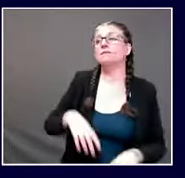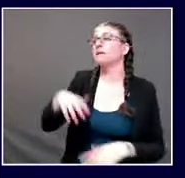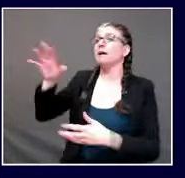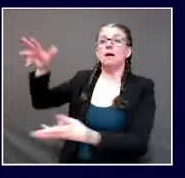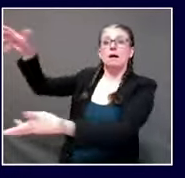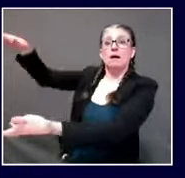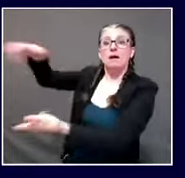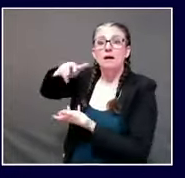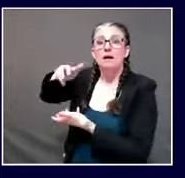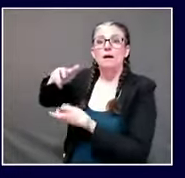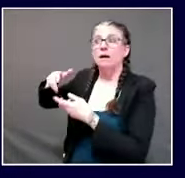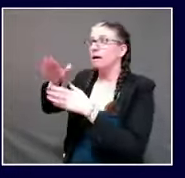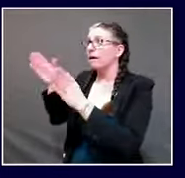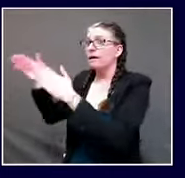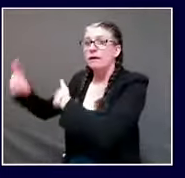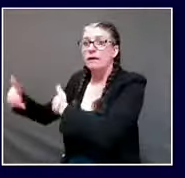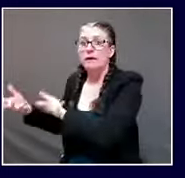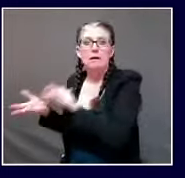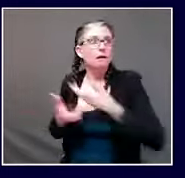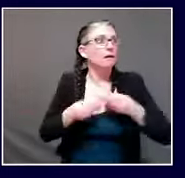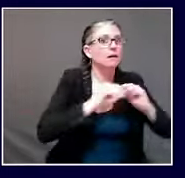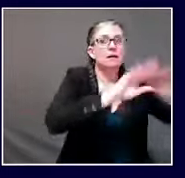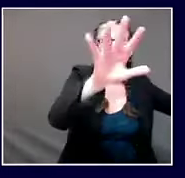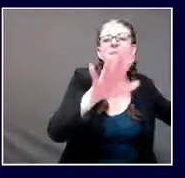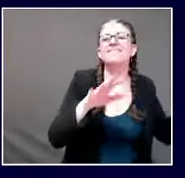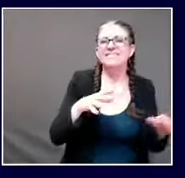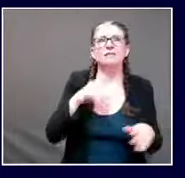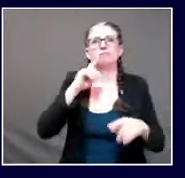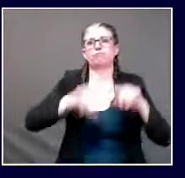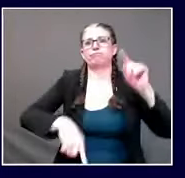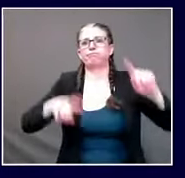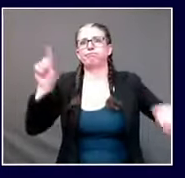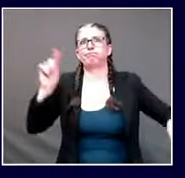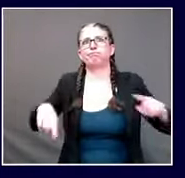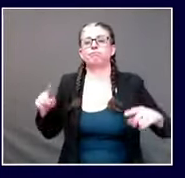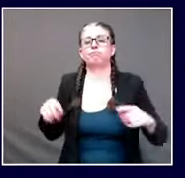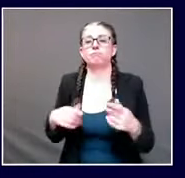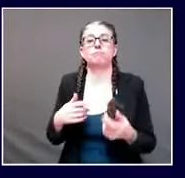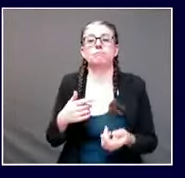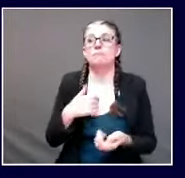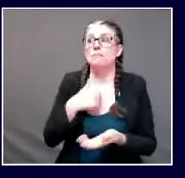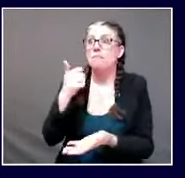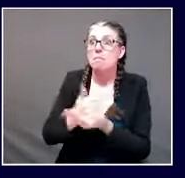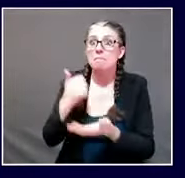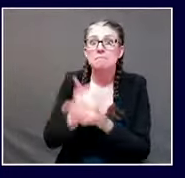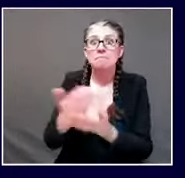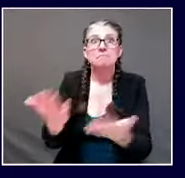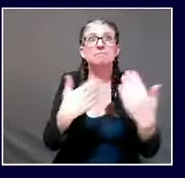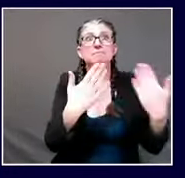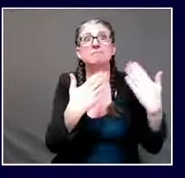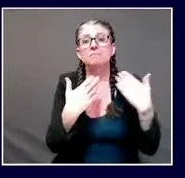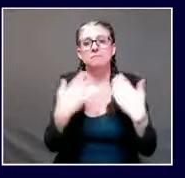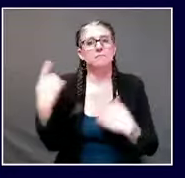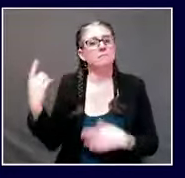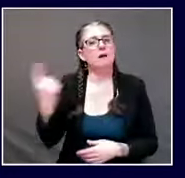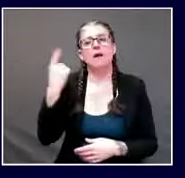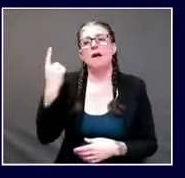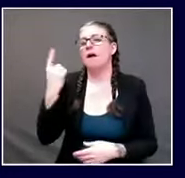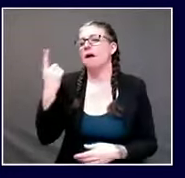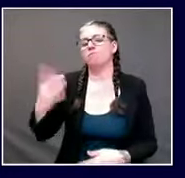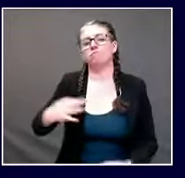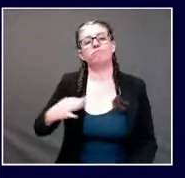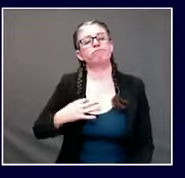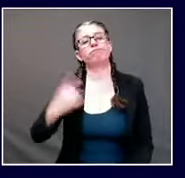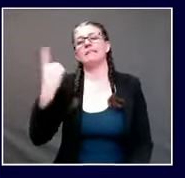and we got it and as i just mentioned a moment ago rose in almost every area of the response having to be